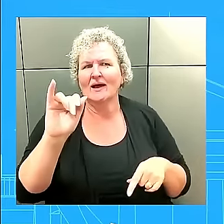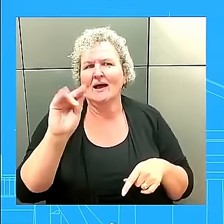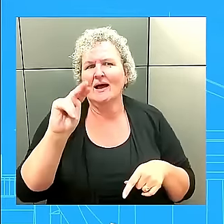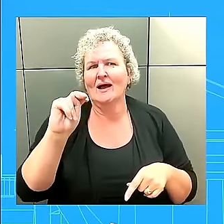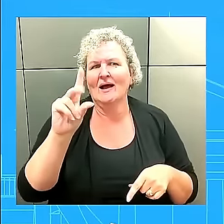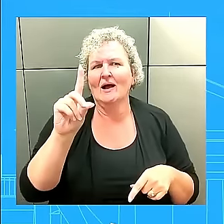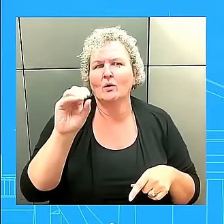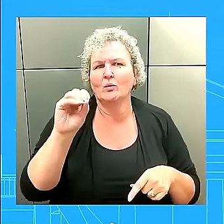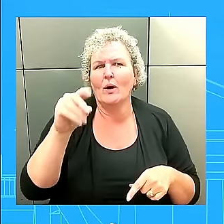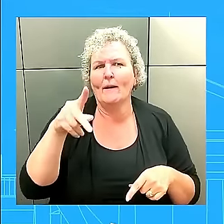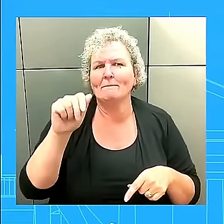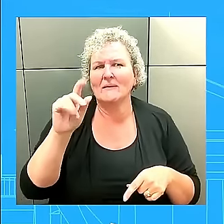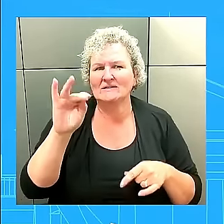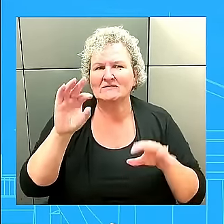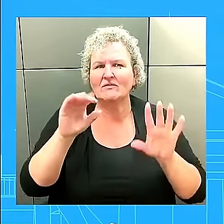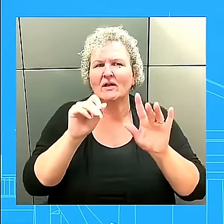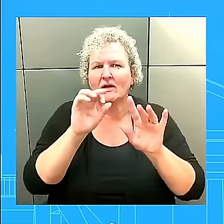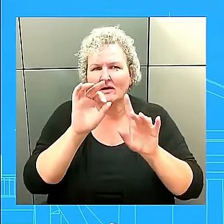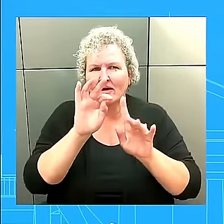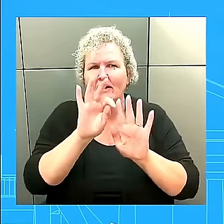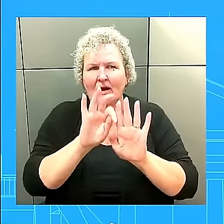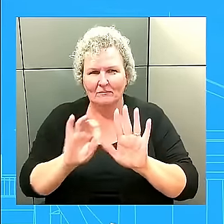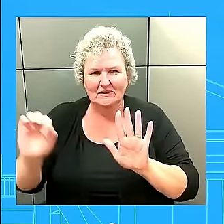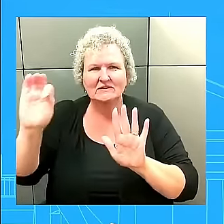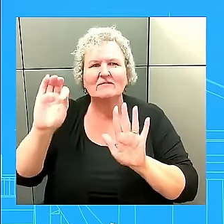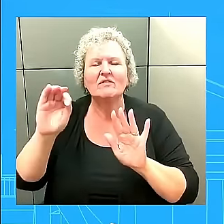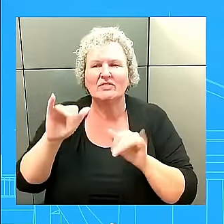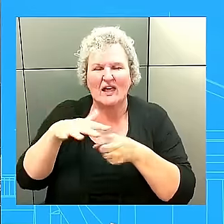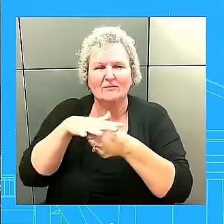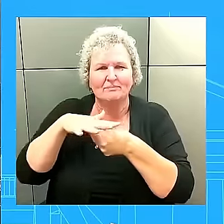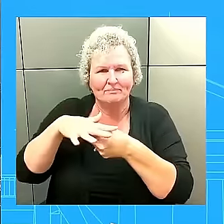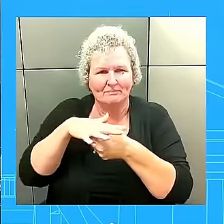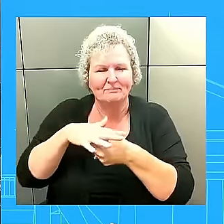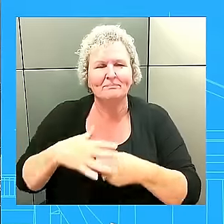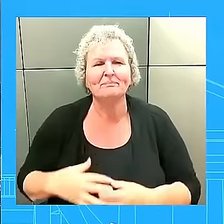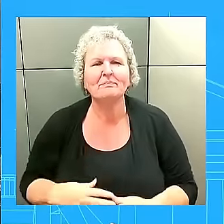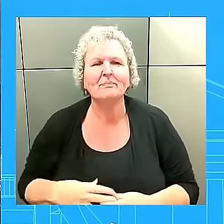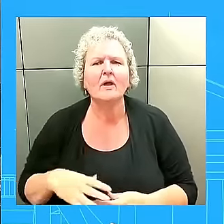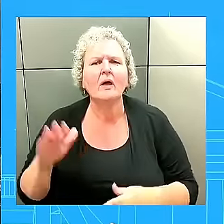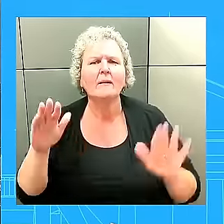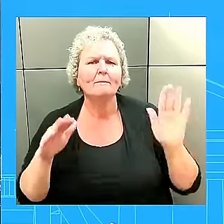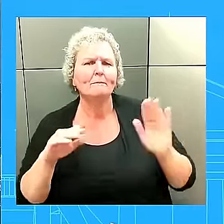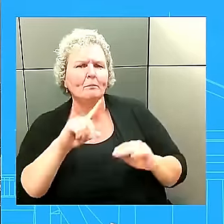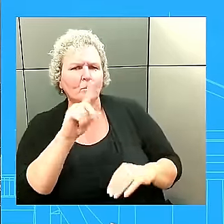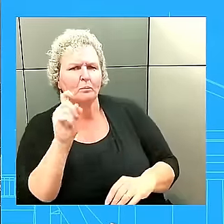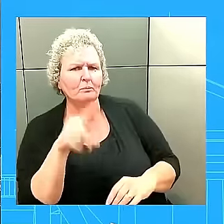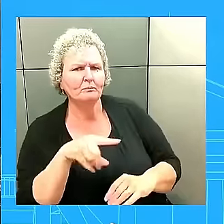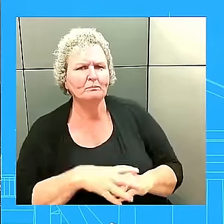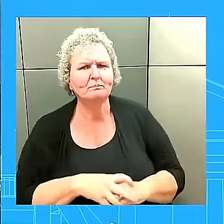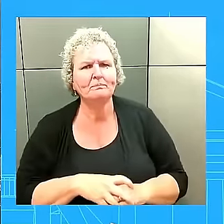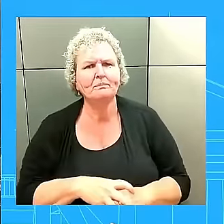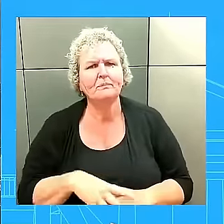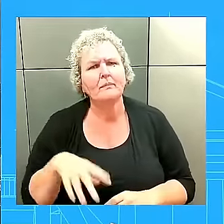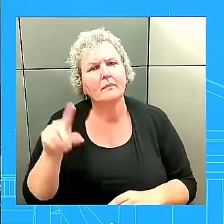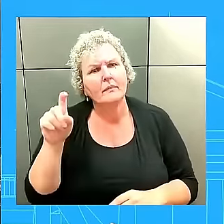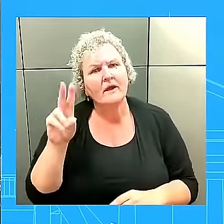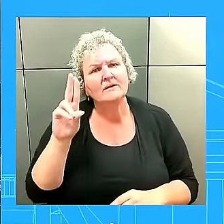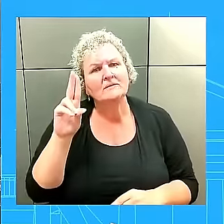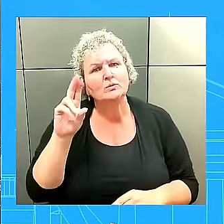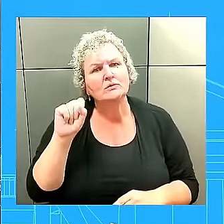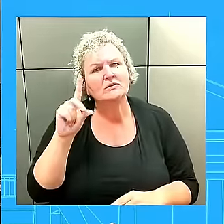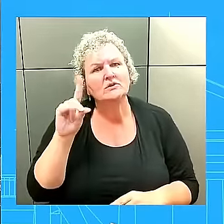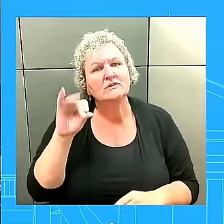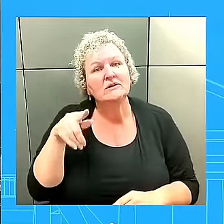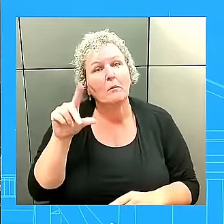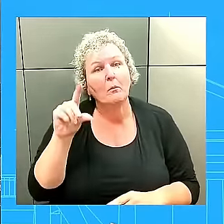Thank you. With the U.S. diplomats in the region, Mr. Hochstein in Lebanon and the Secretary of State in Saudi